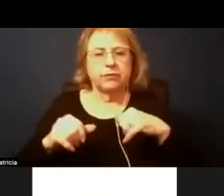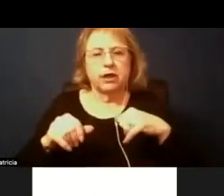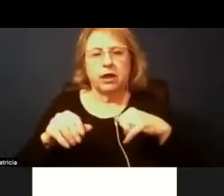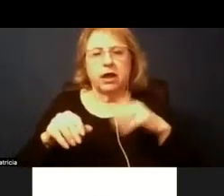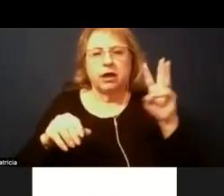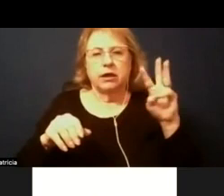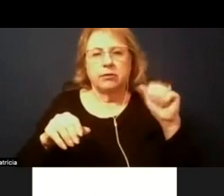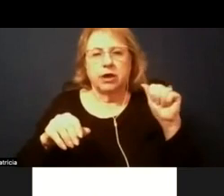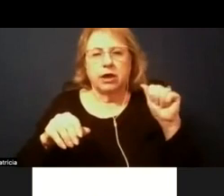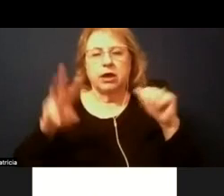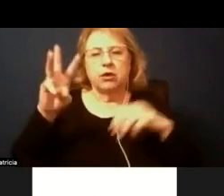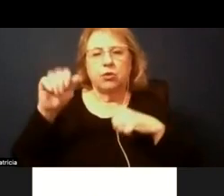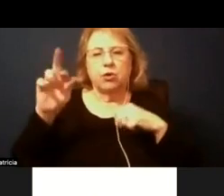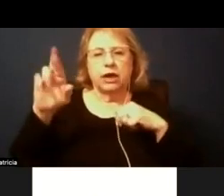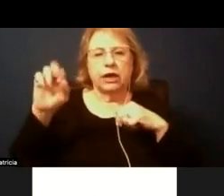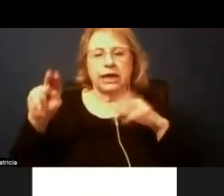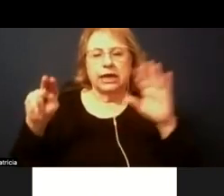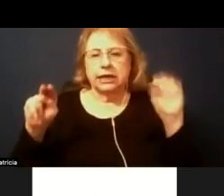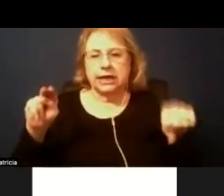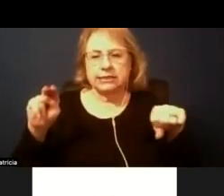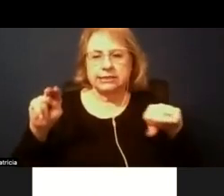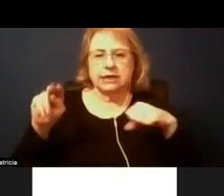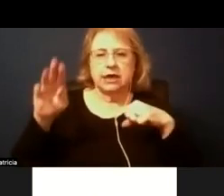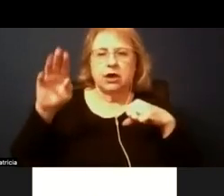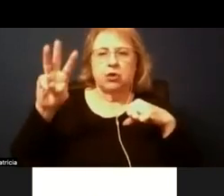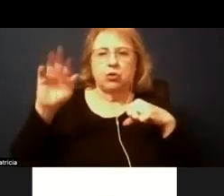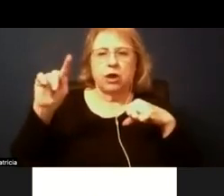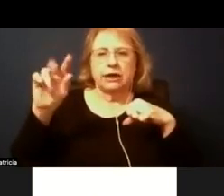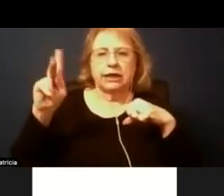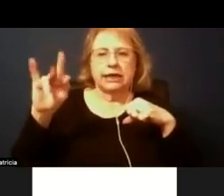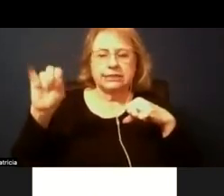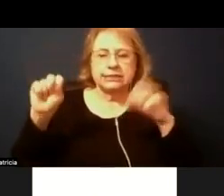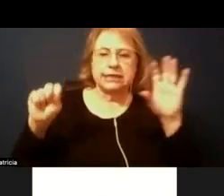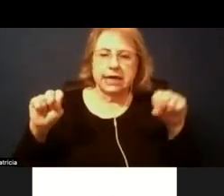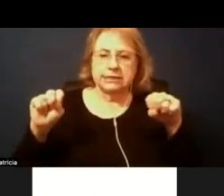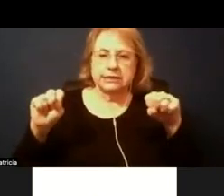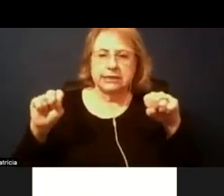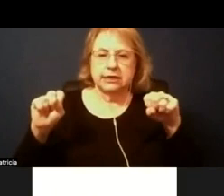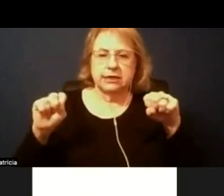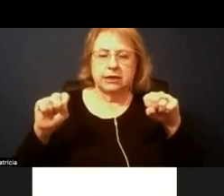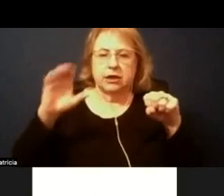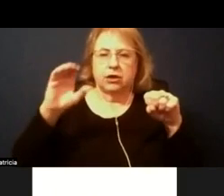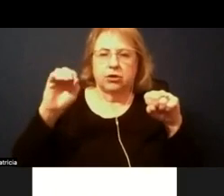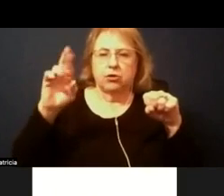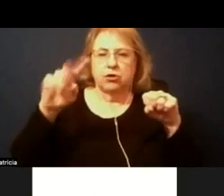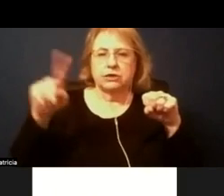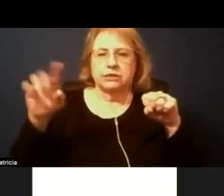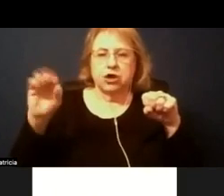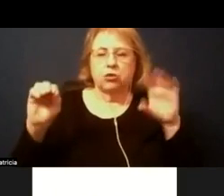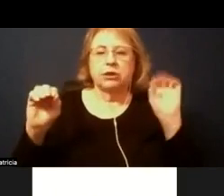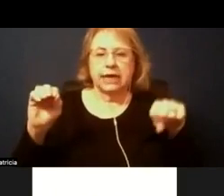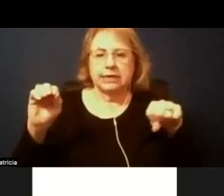warren trustee watkins yes trustee corzo yes